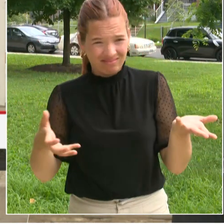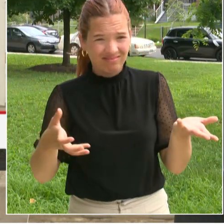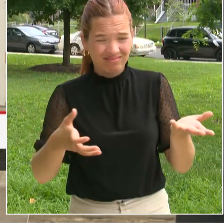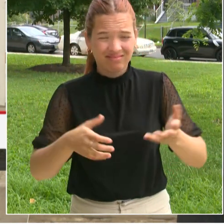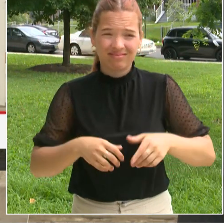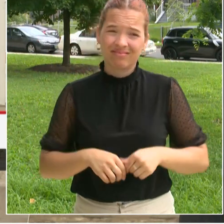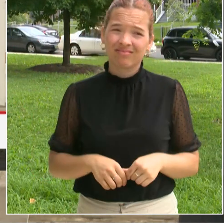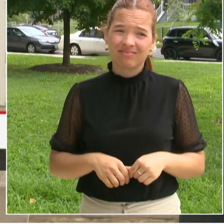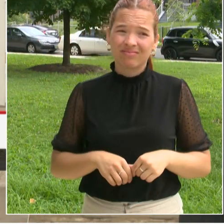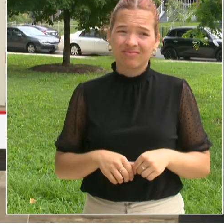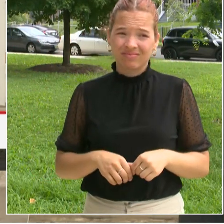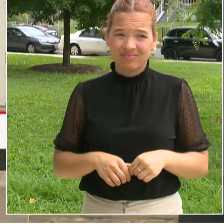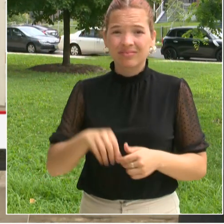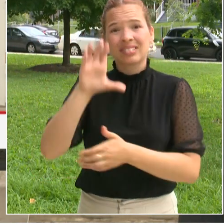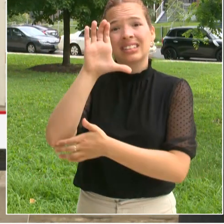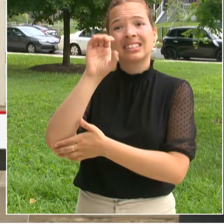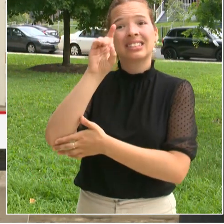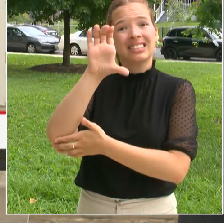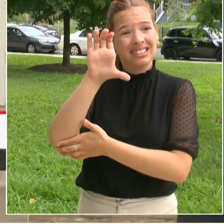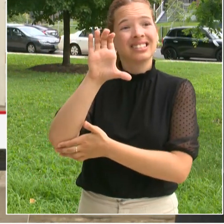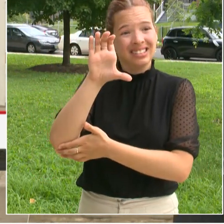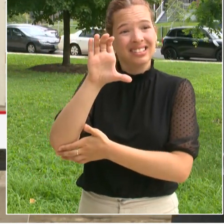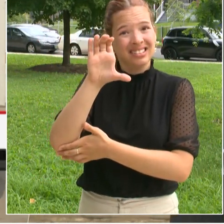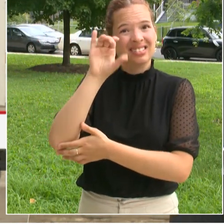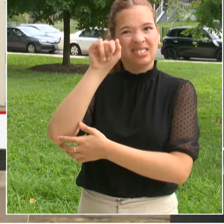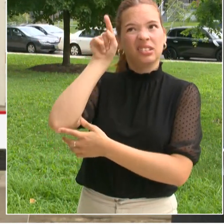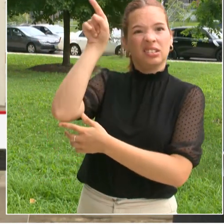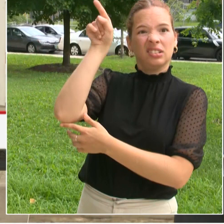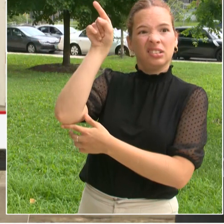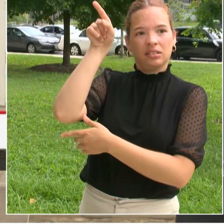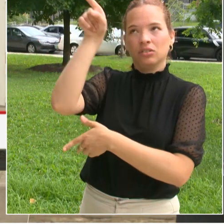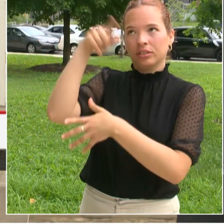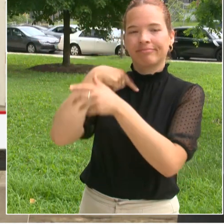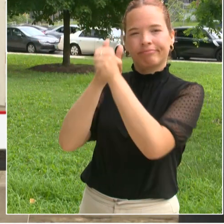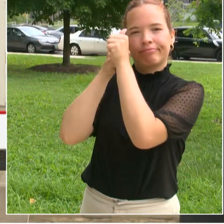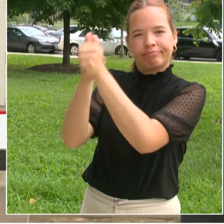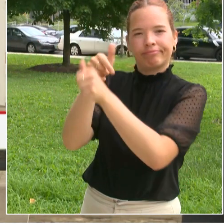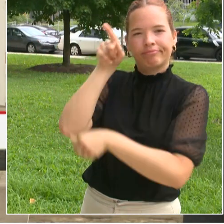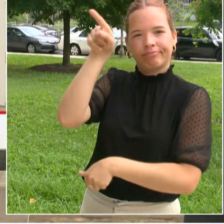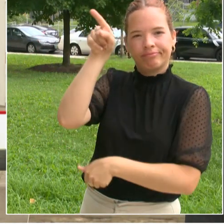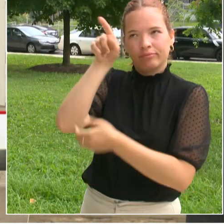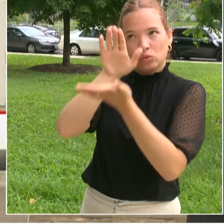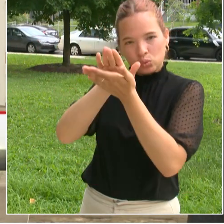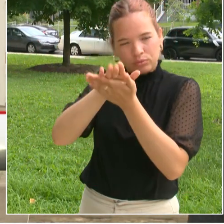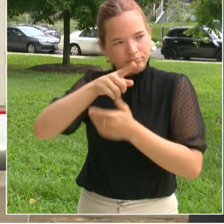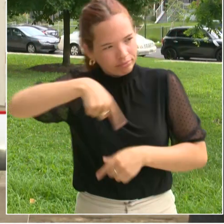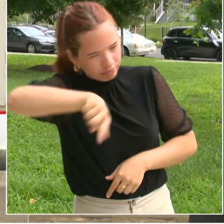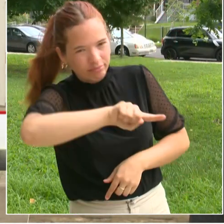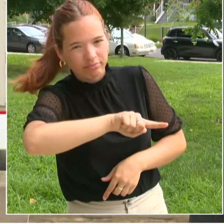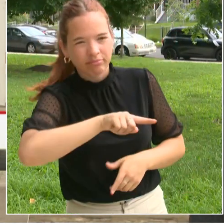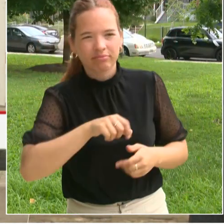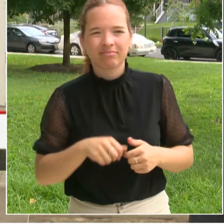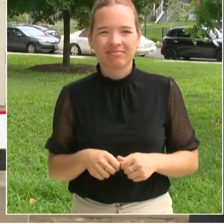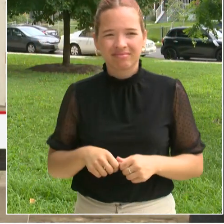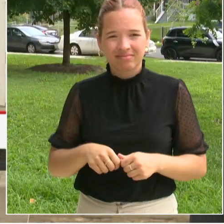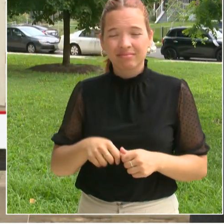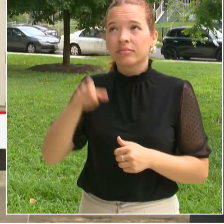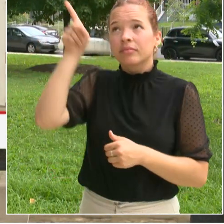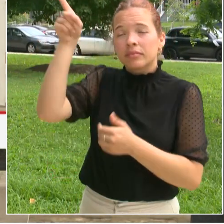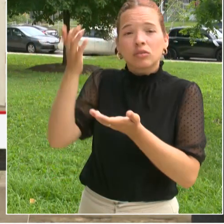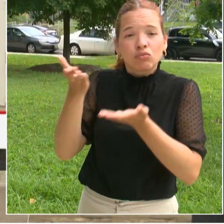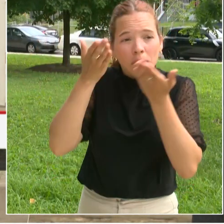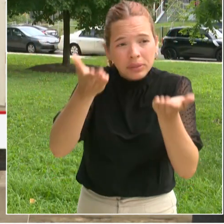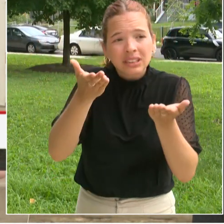schedule, your child is due for it and it's required for schools. And so this matches recommendations from the Centers for Disease Control and Prevention